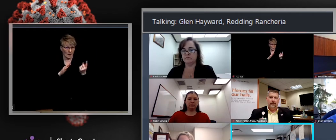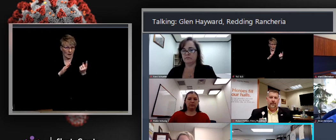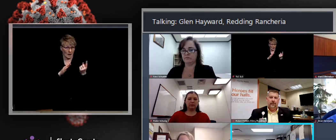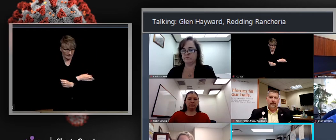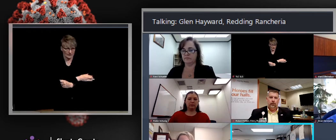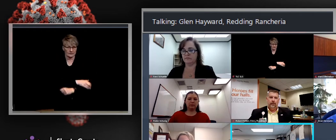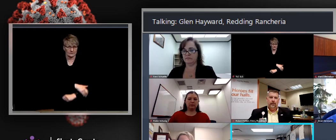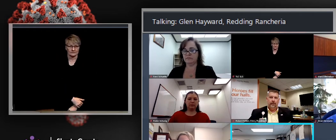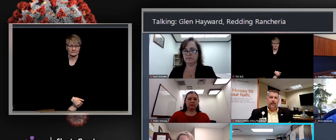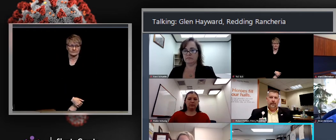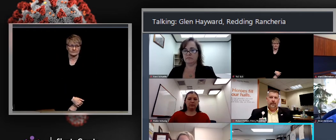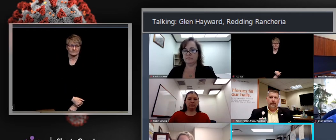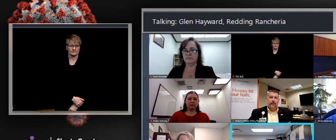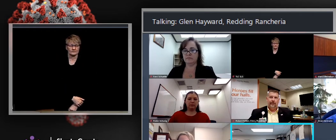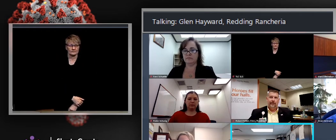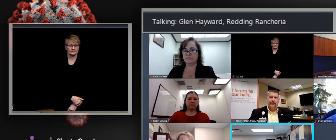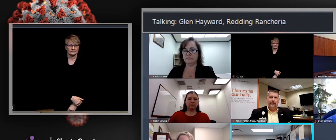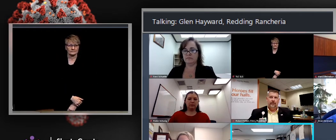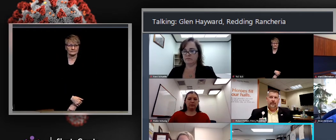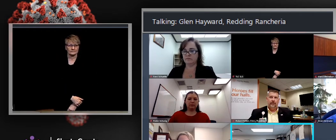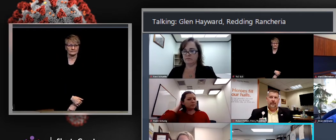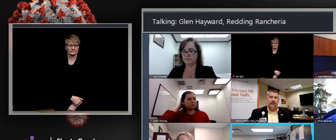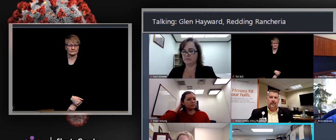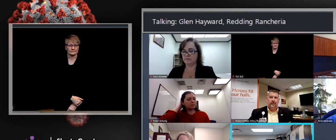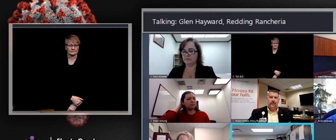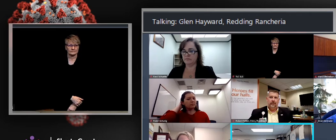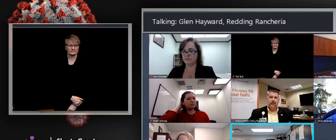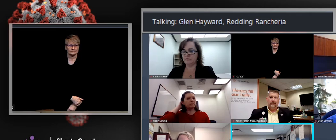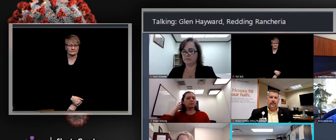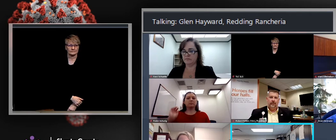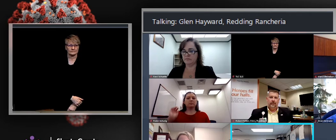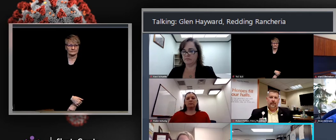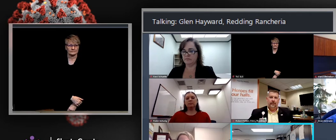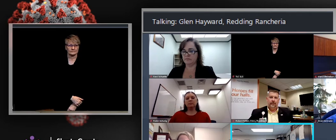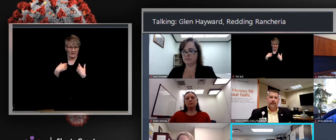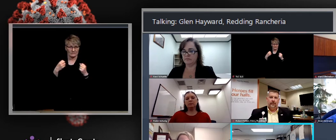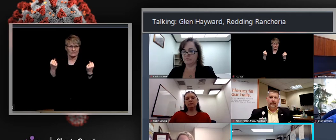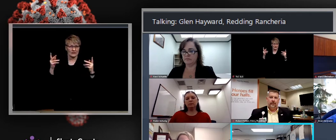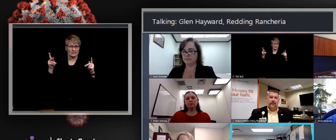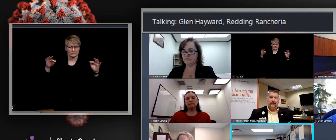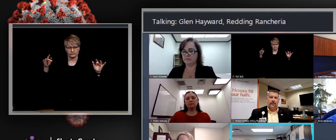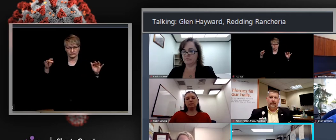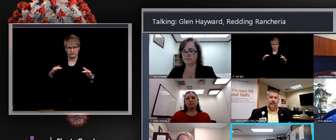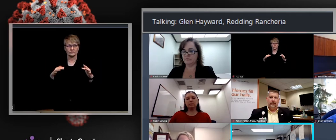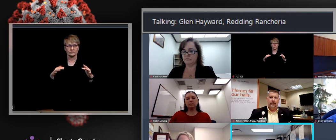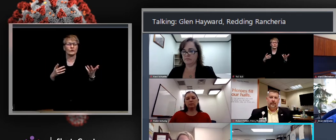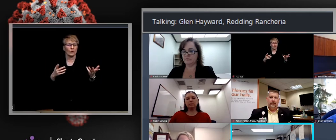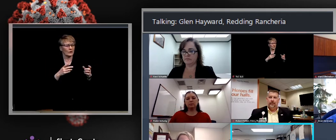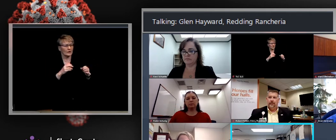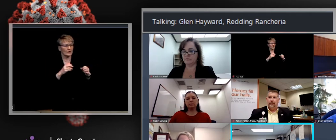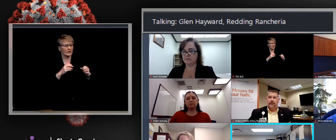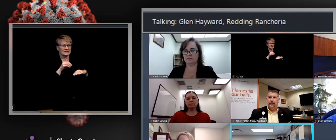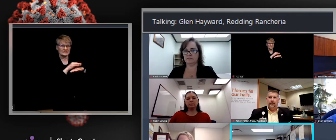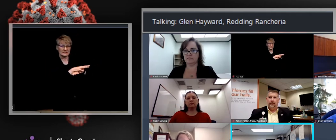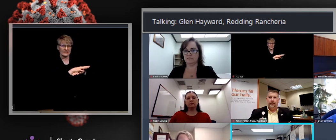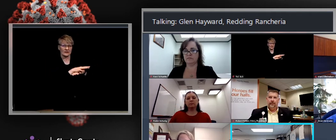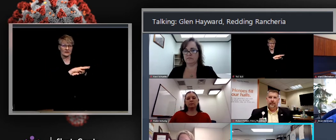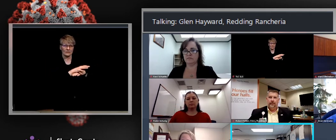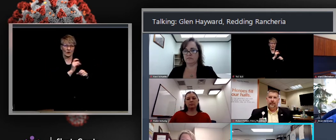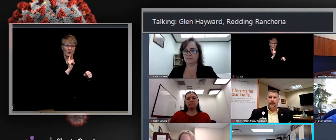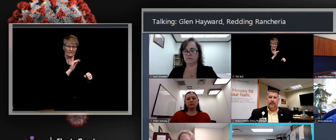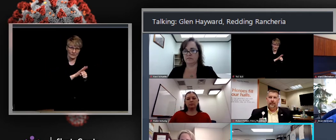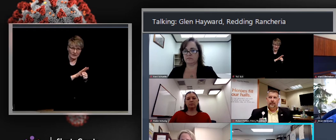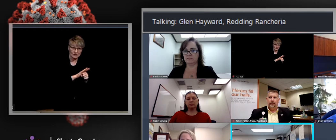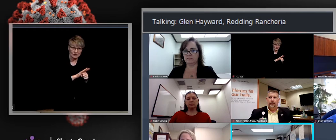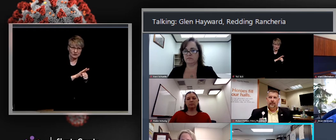this weekend for the mass comp, uh, vaccine, they get a confirmation email with all the information regarding the vaccine that we're given, uh,